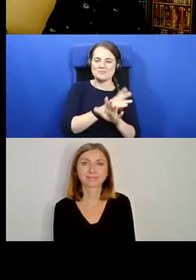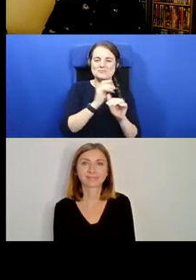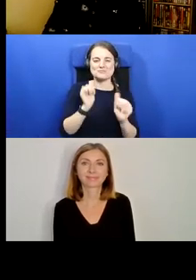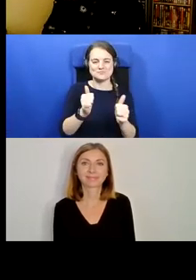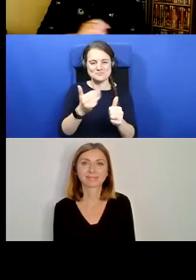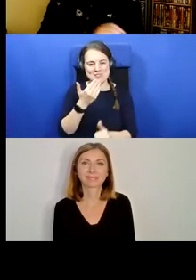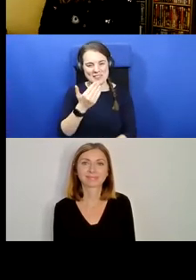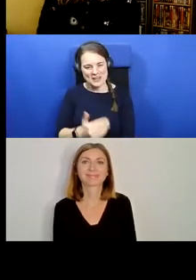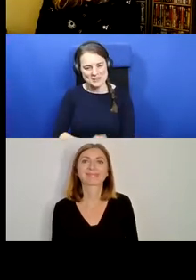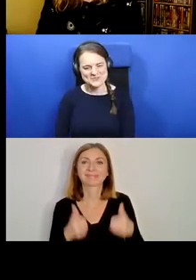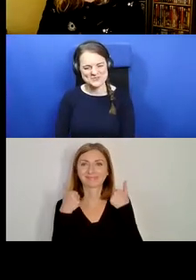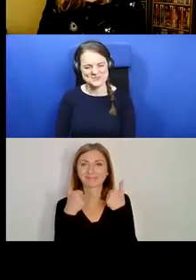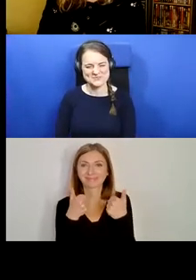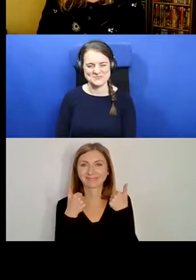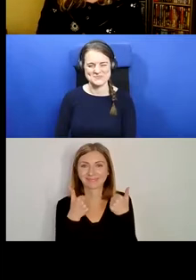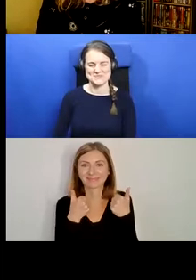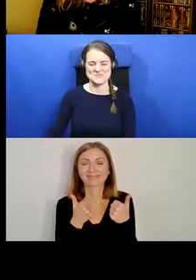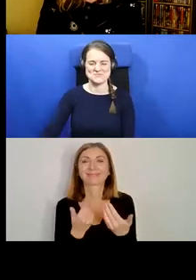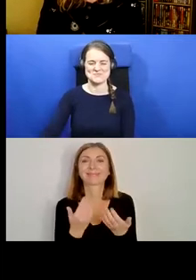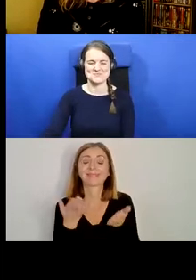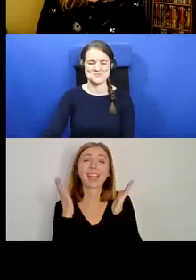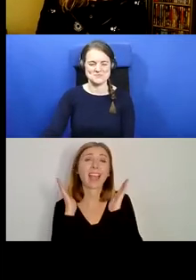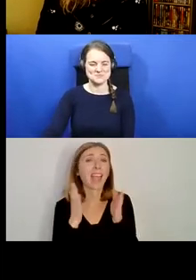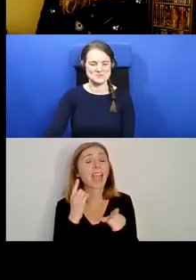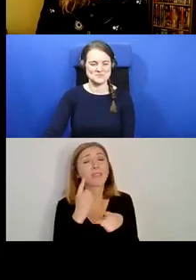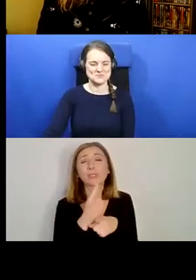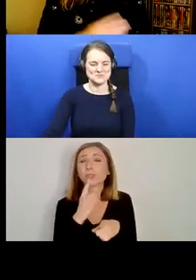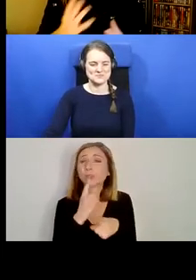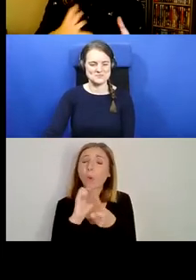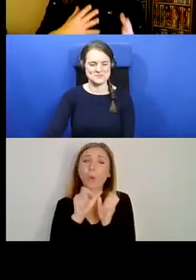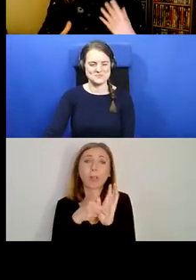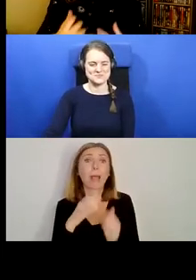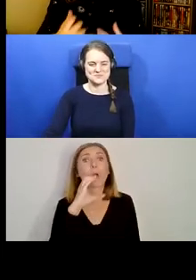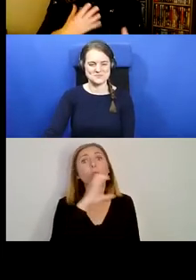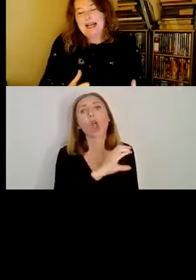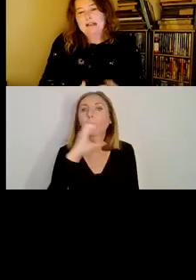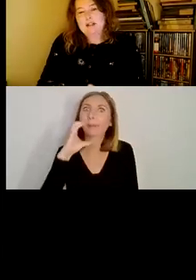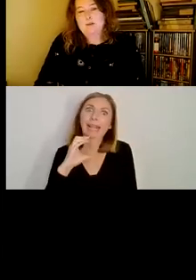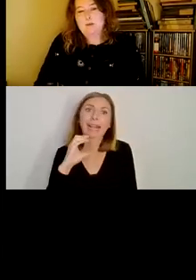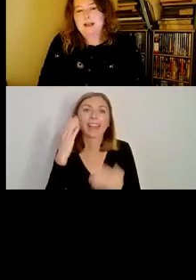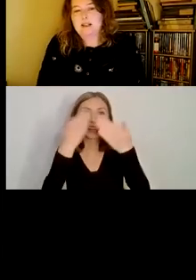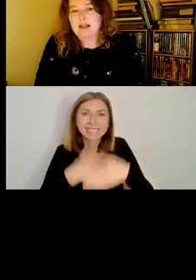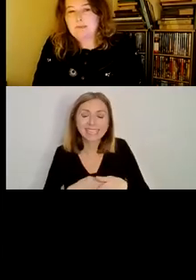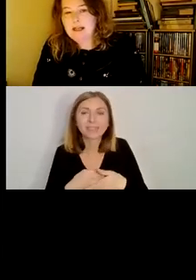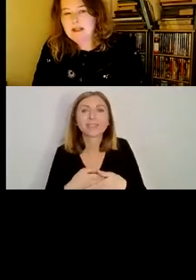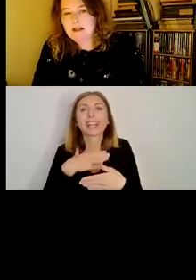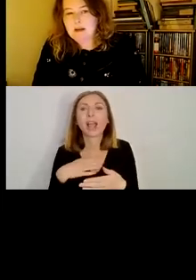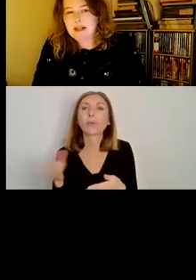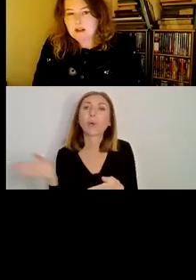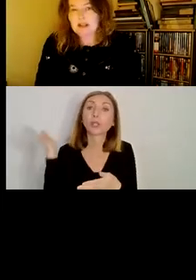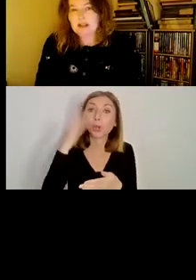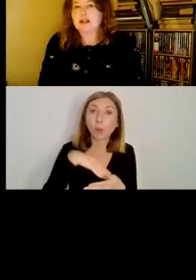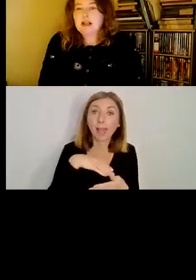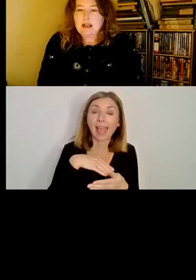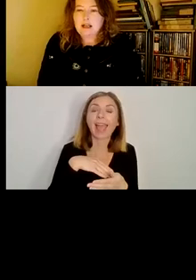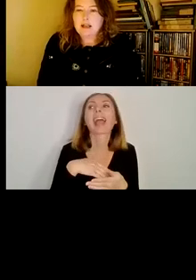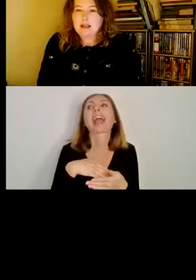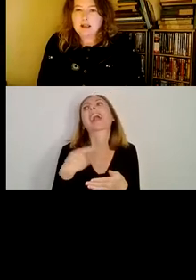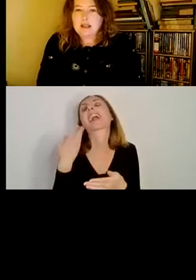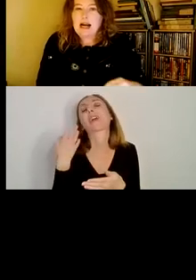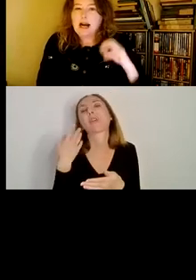Column Killa, obviously, this evening. And I want to sort of come back again to a point I made earlier,